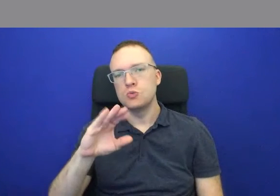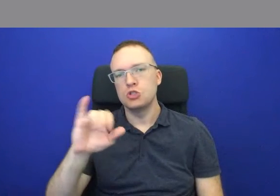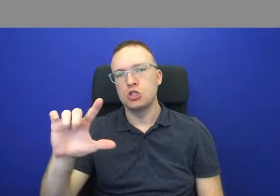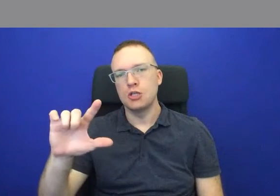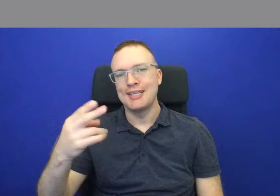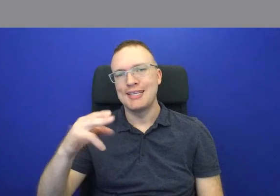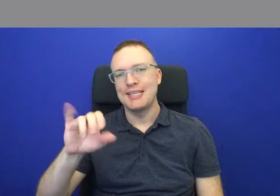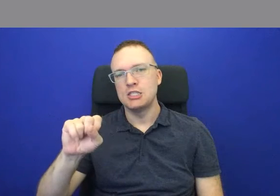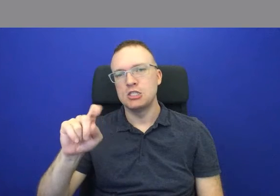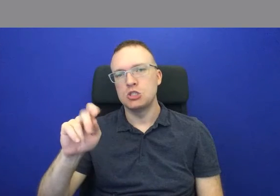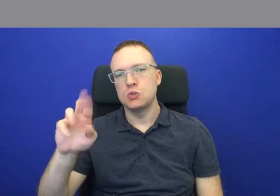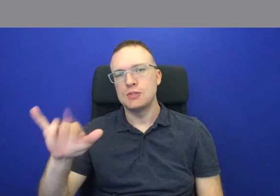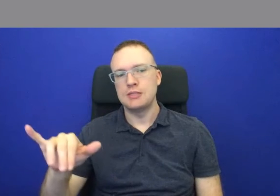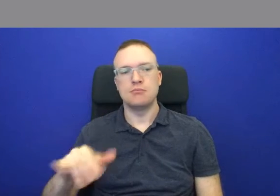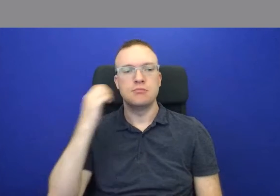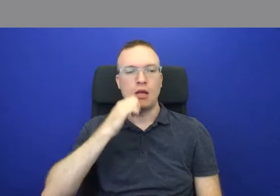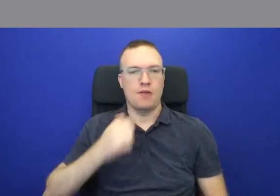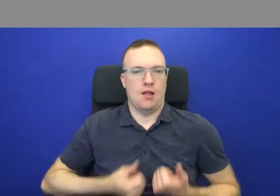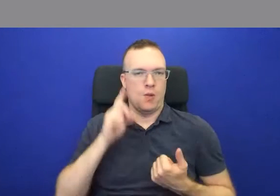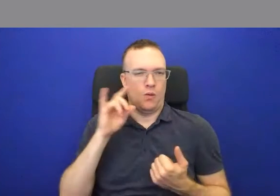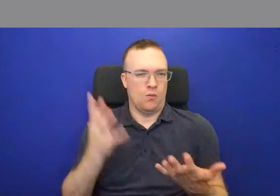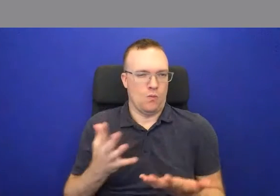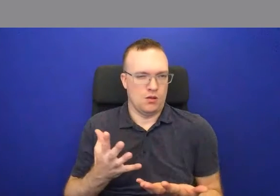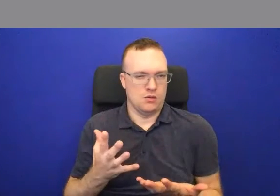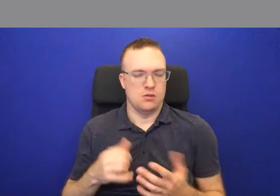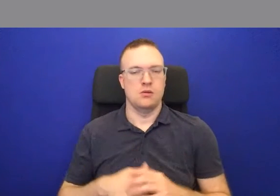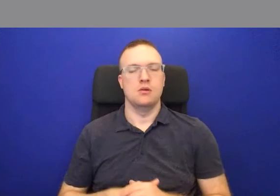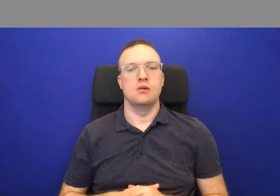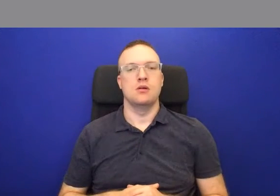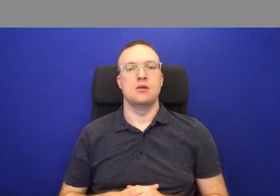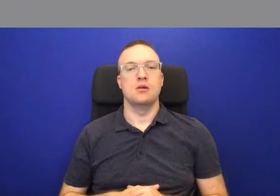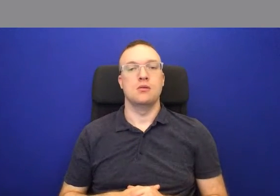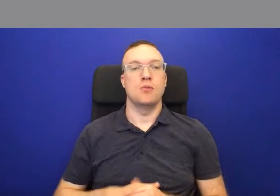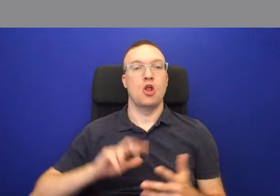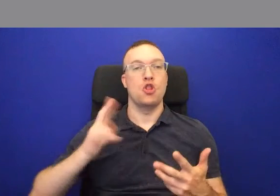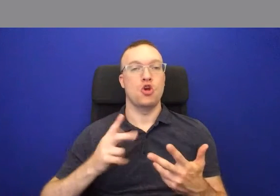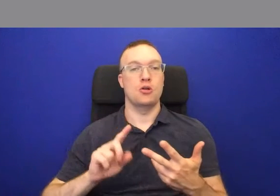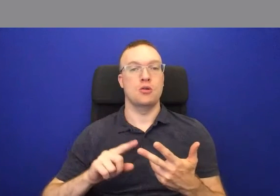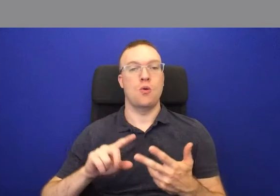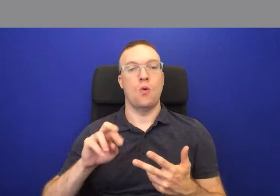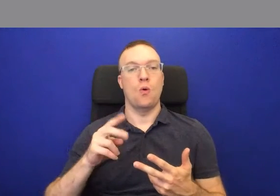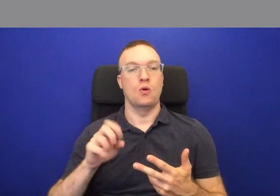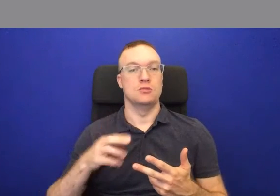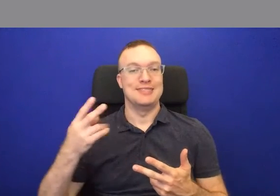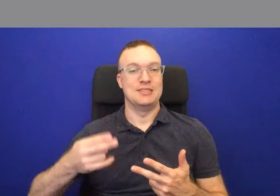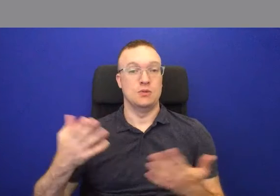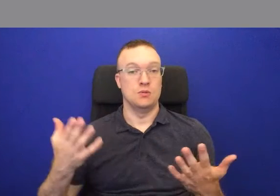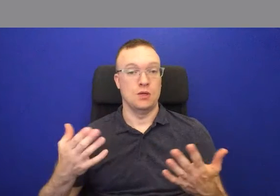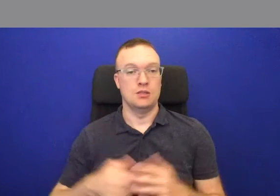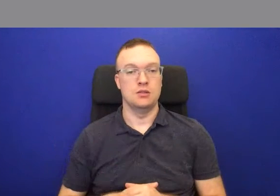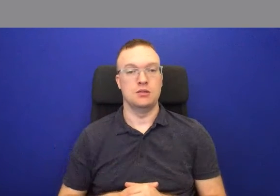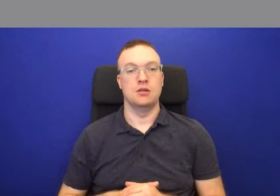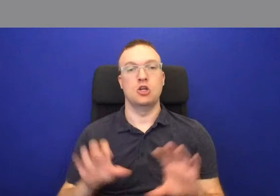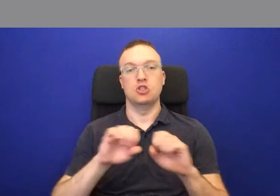What was daily life like? A third order of history is a